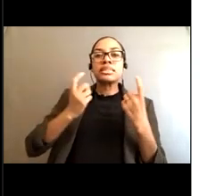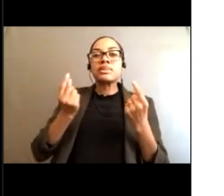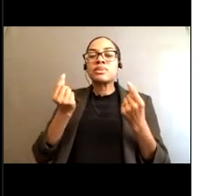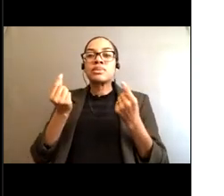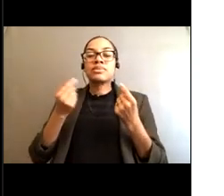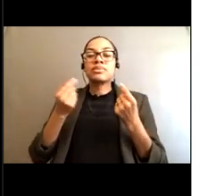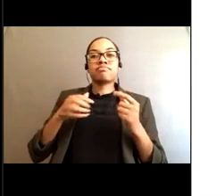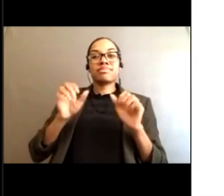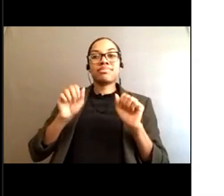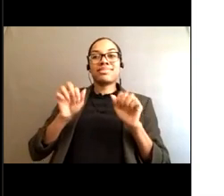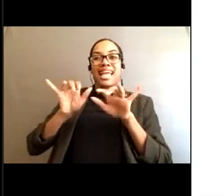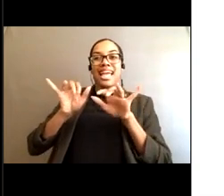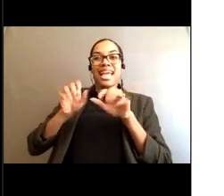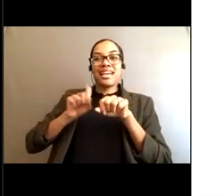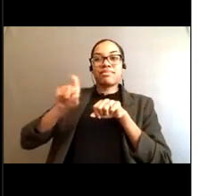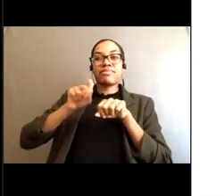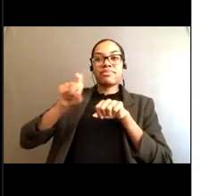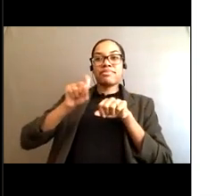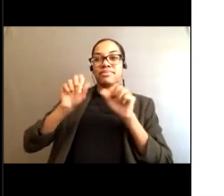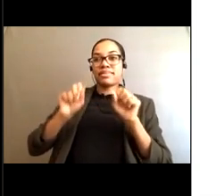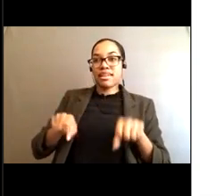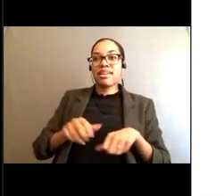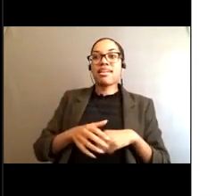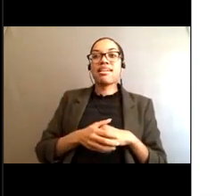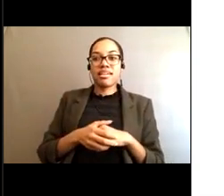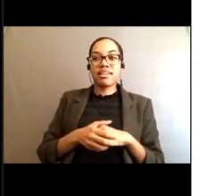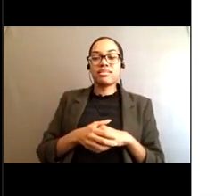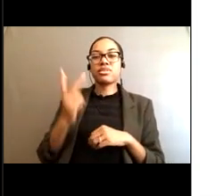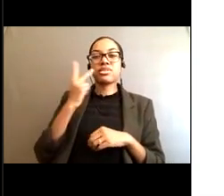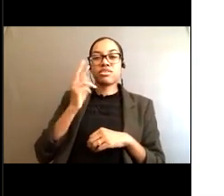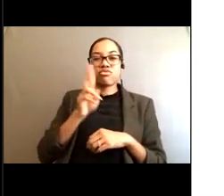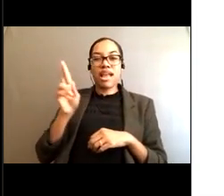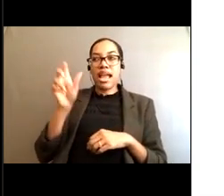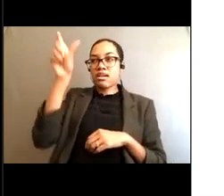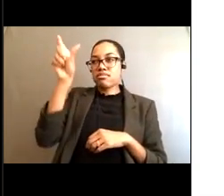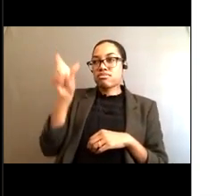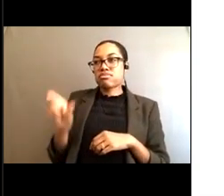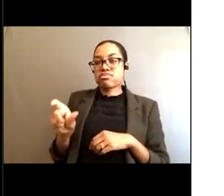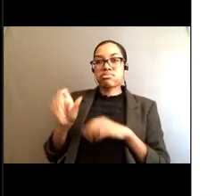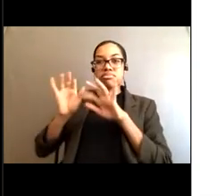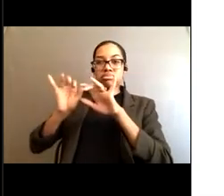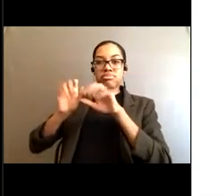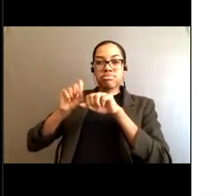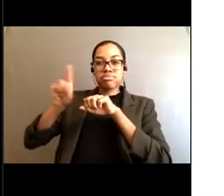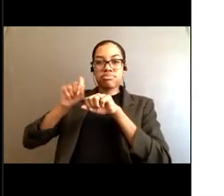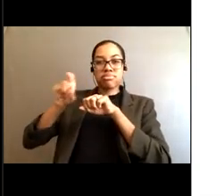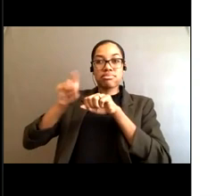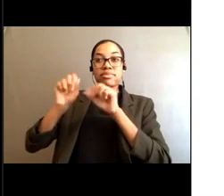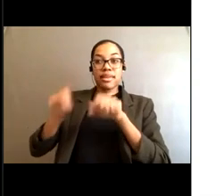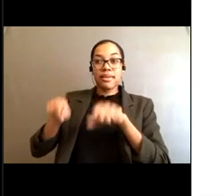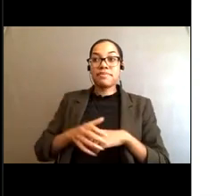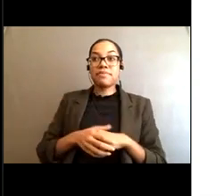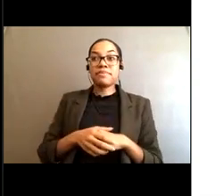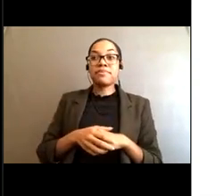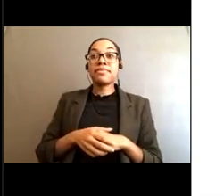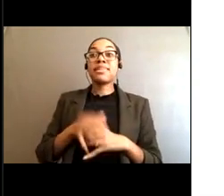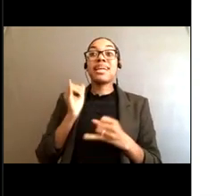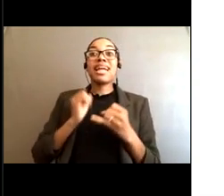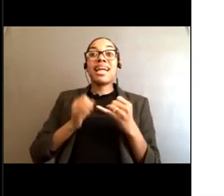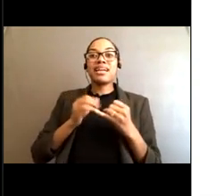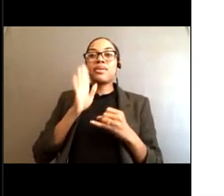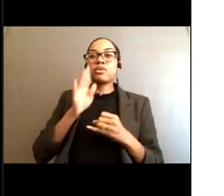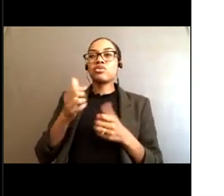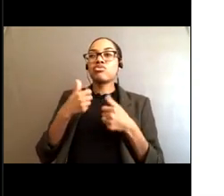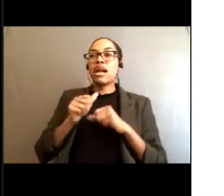those in the chat box on the side, on the right-hand side, there's a place to enter your questions. And at the end, we'll go through as many as we